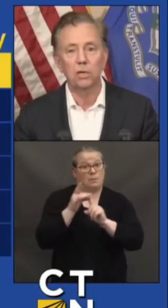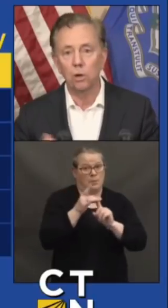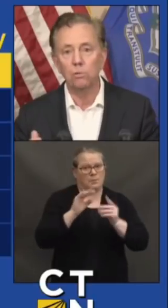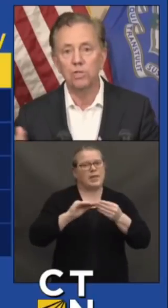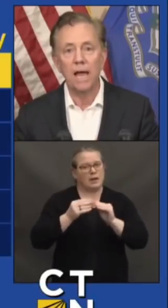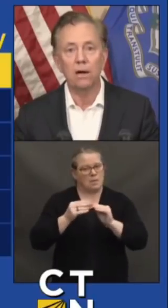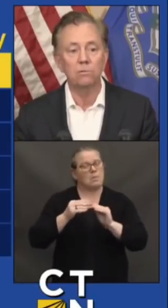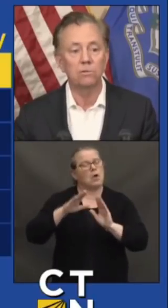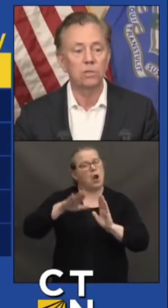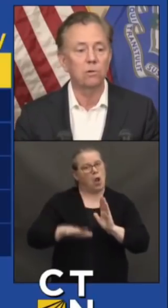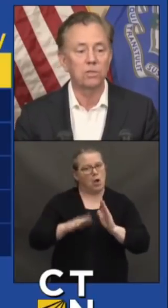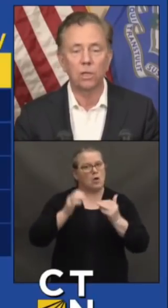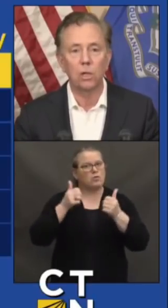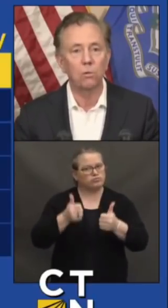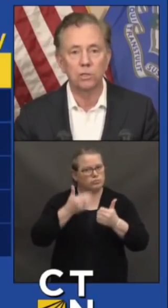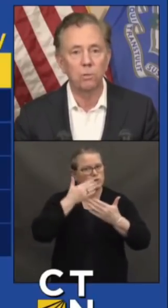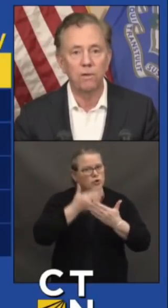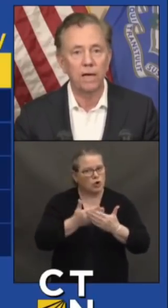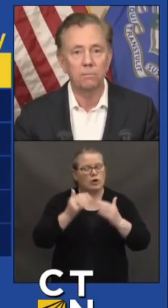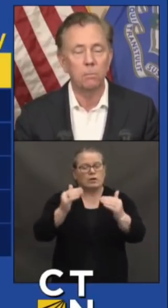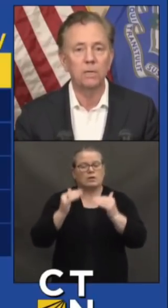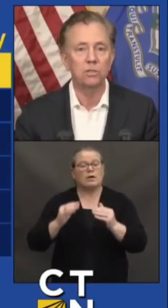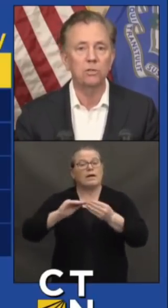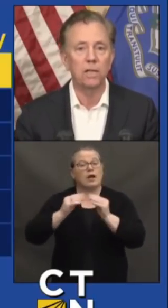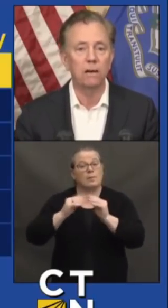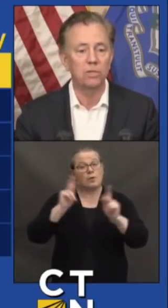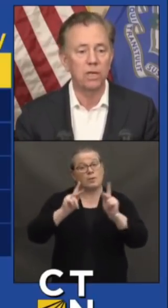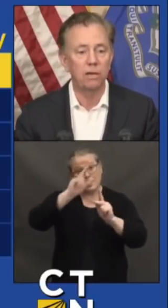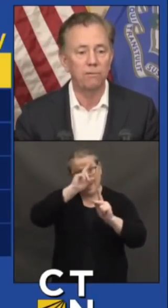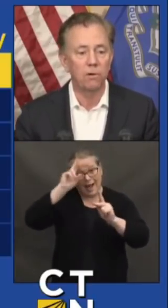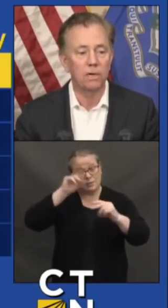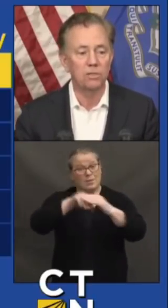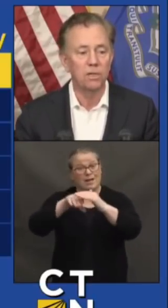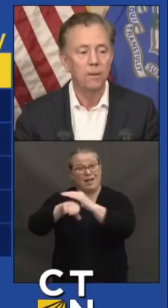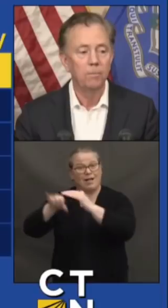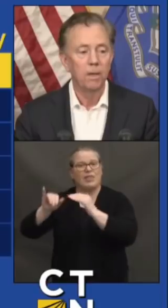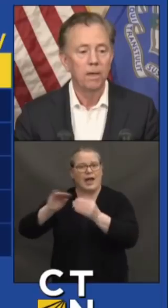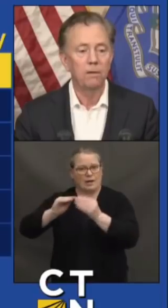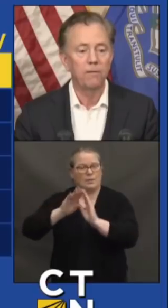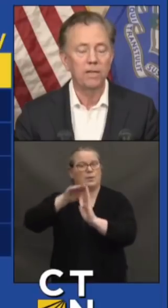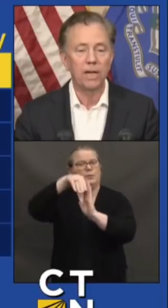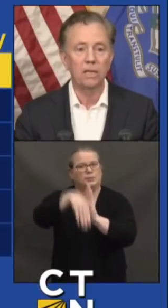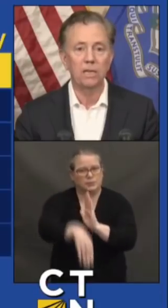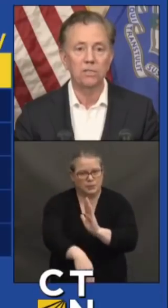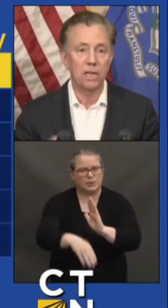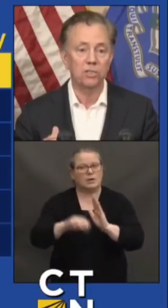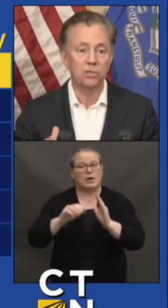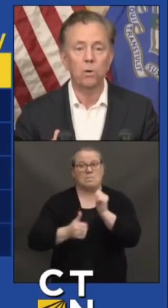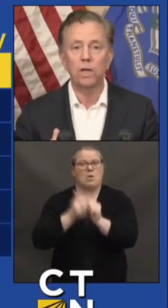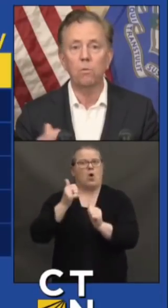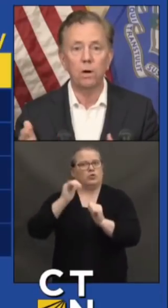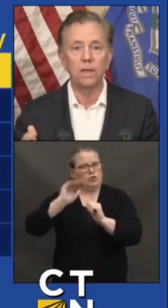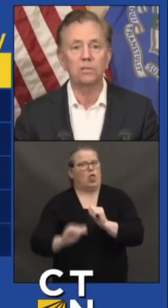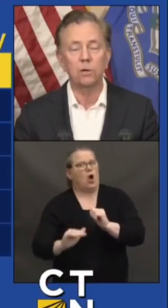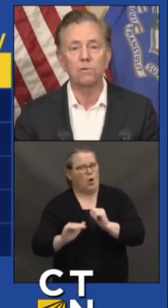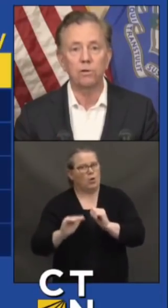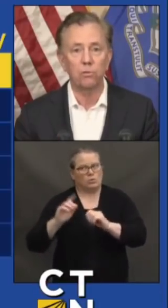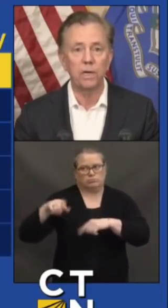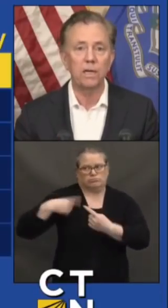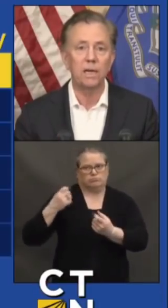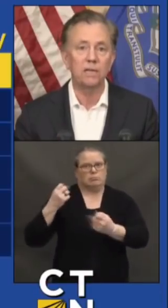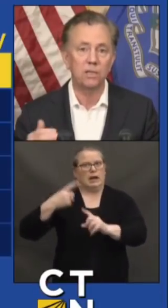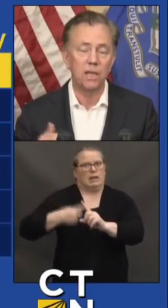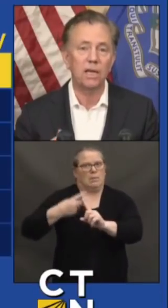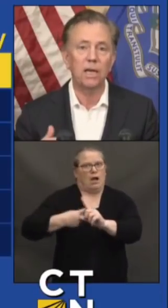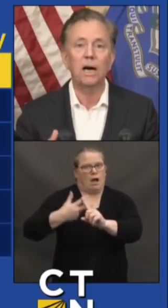goes down, so it's the lowest we've had in months. You know, that was key for us. And fatalities, that's 21. That's over